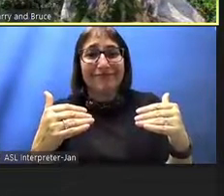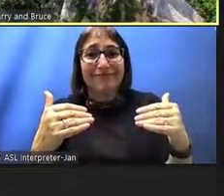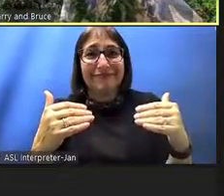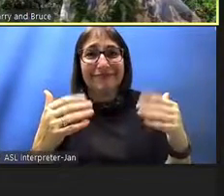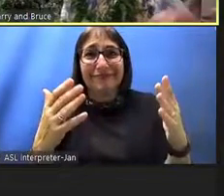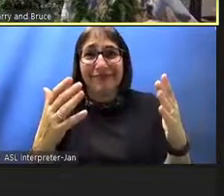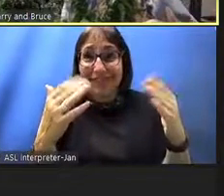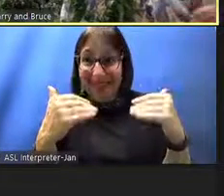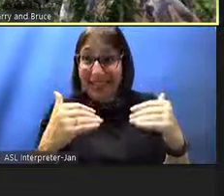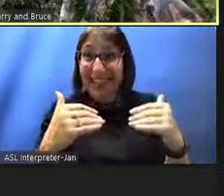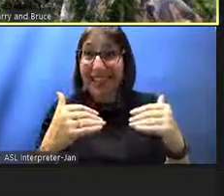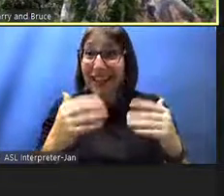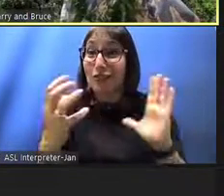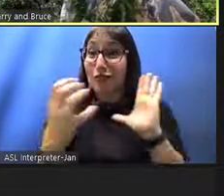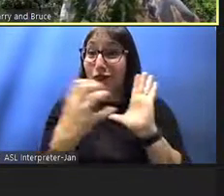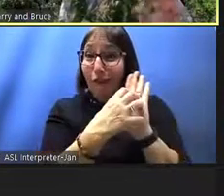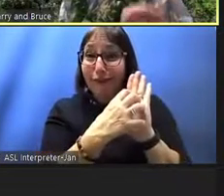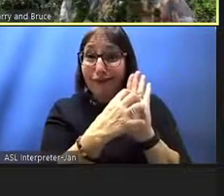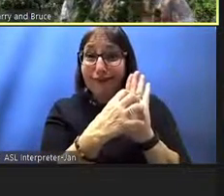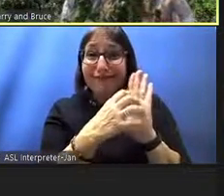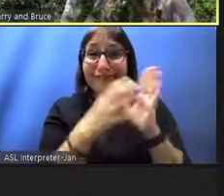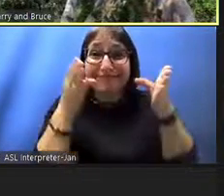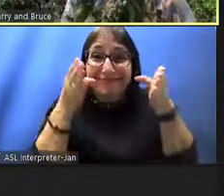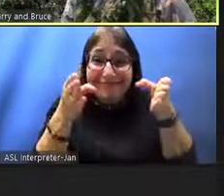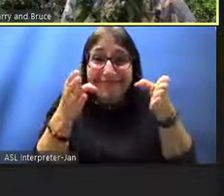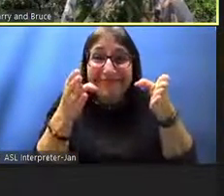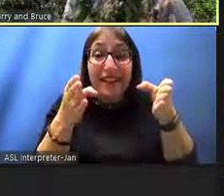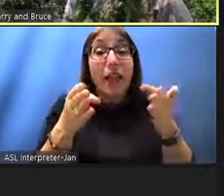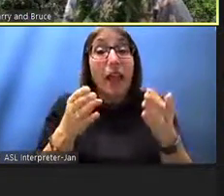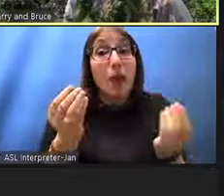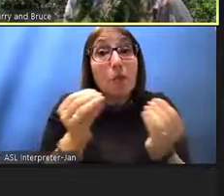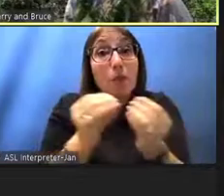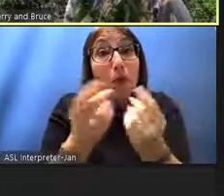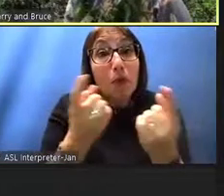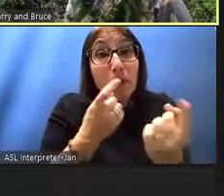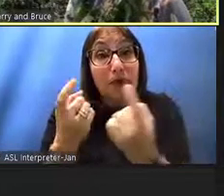chunk here oh are there any more questions